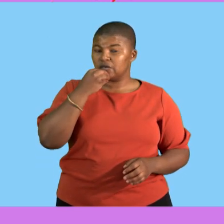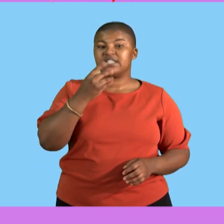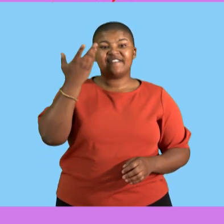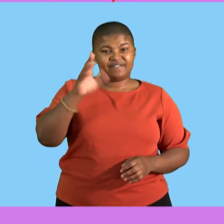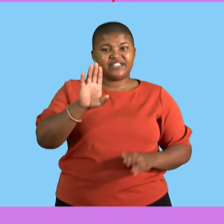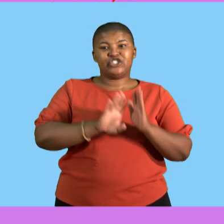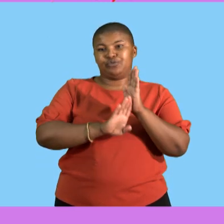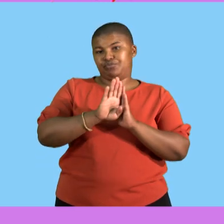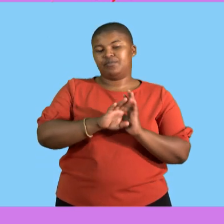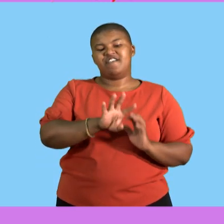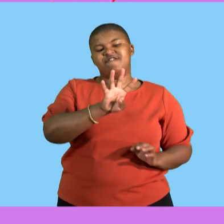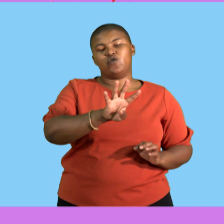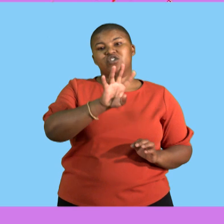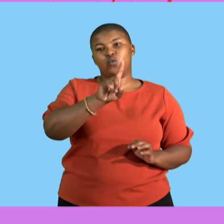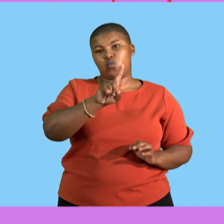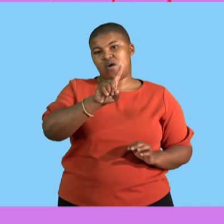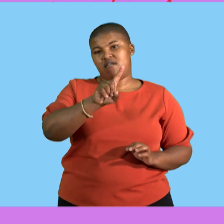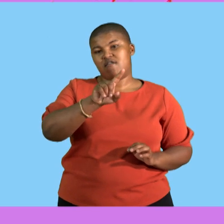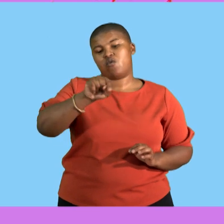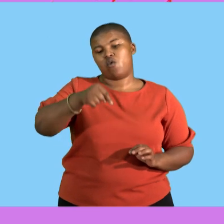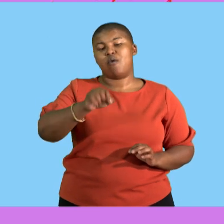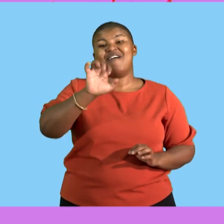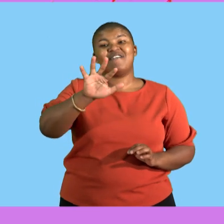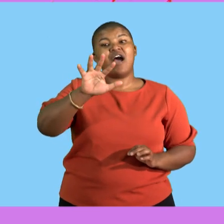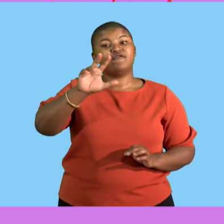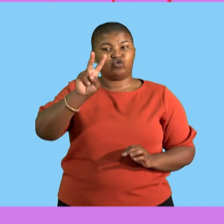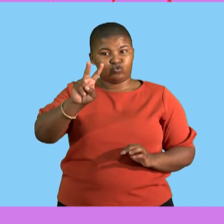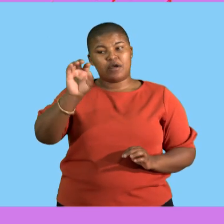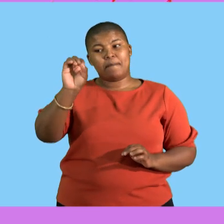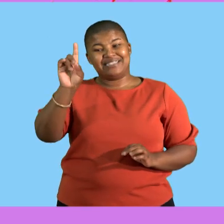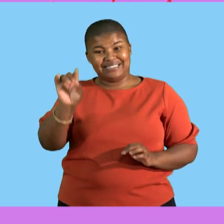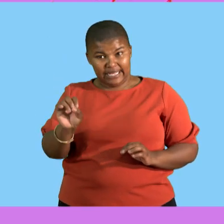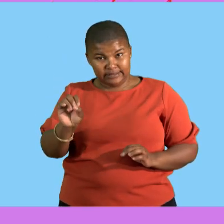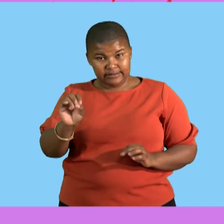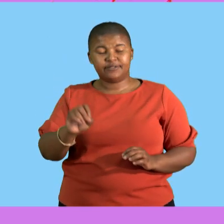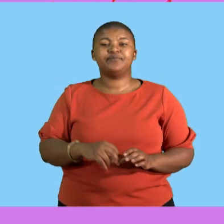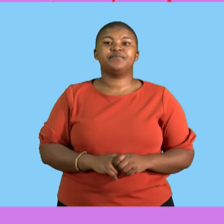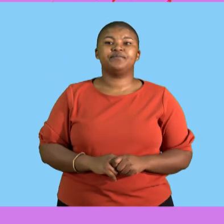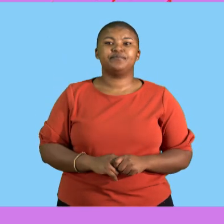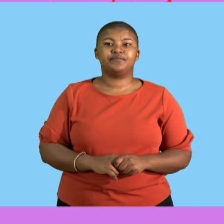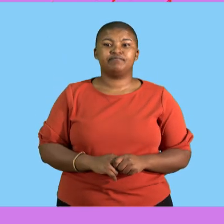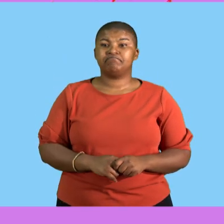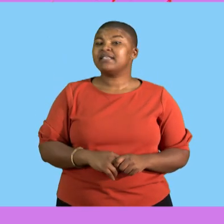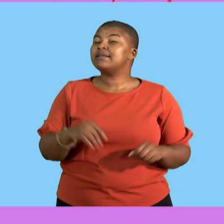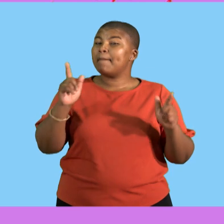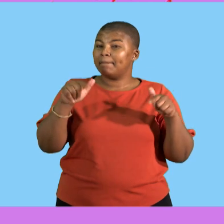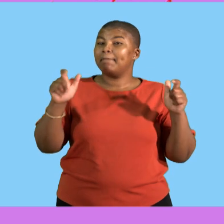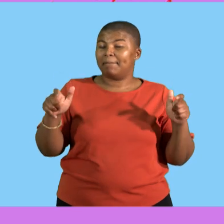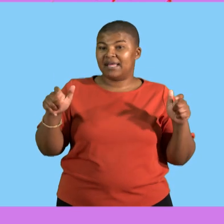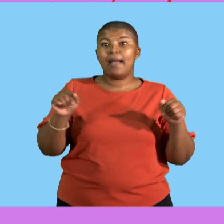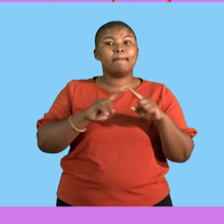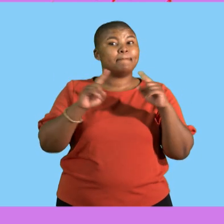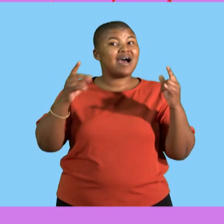,52%. And that's a lot. But is the